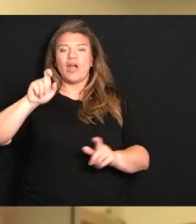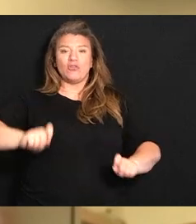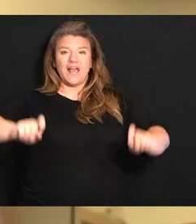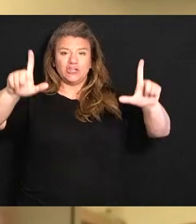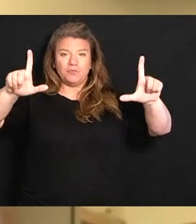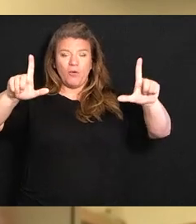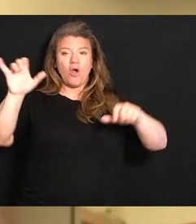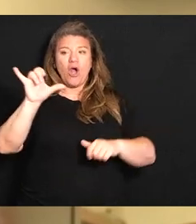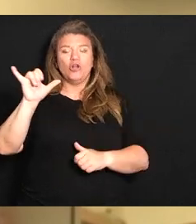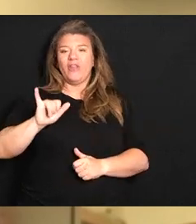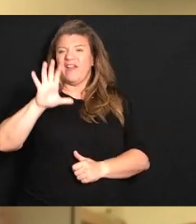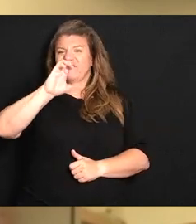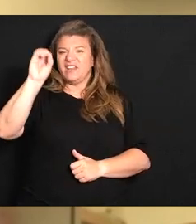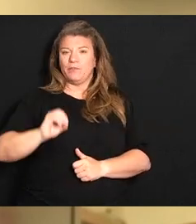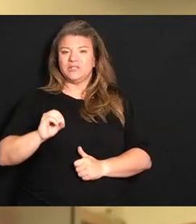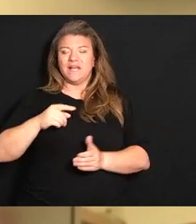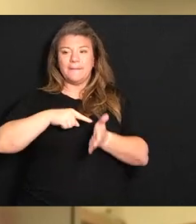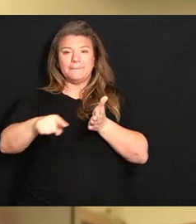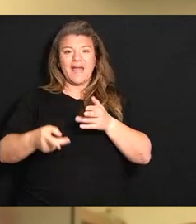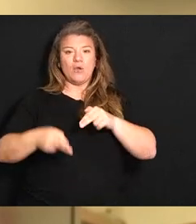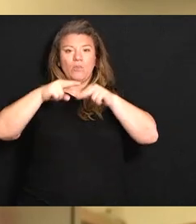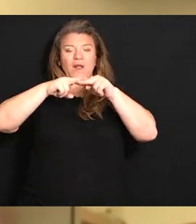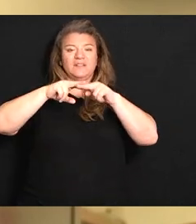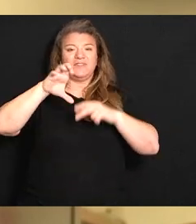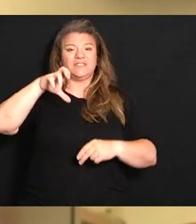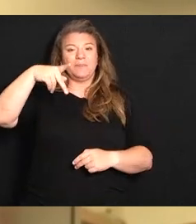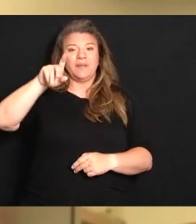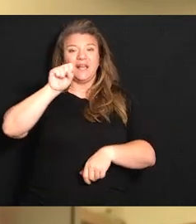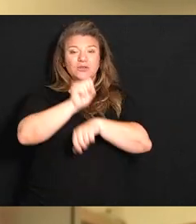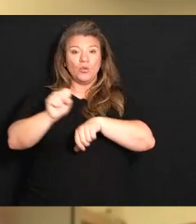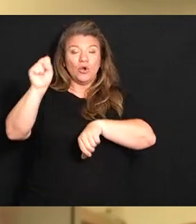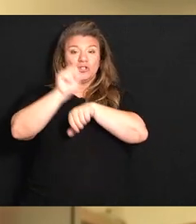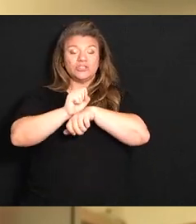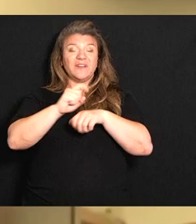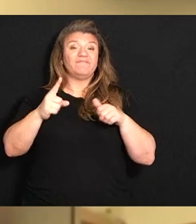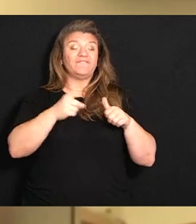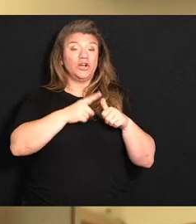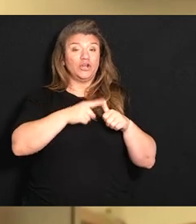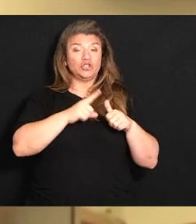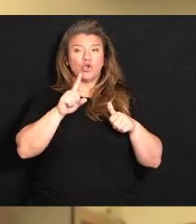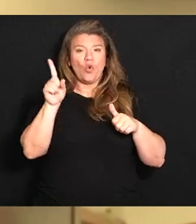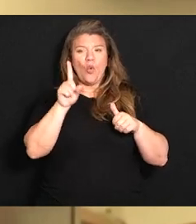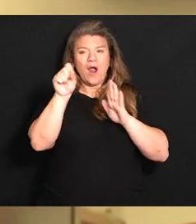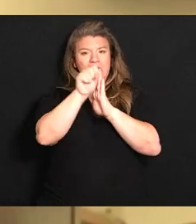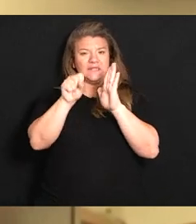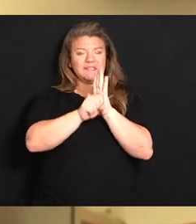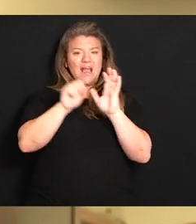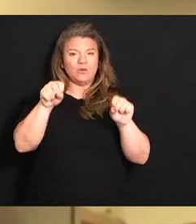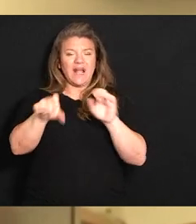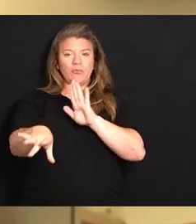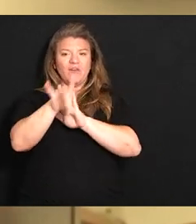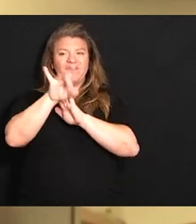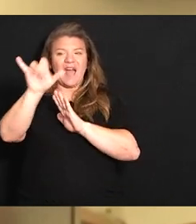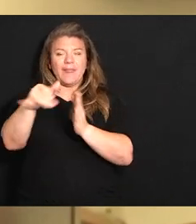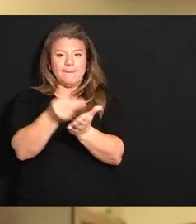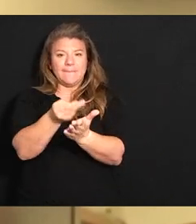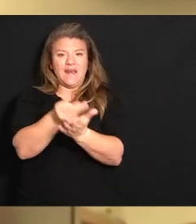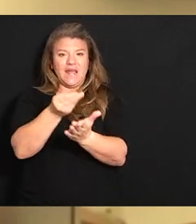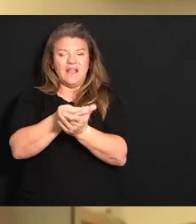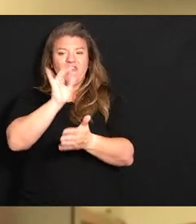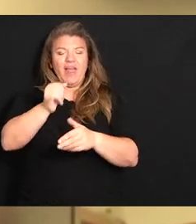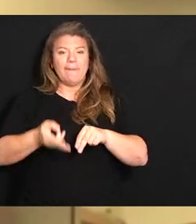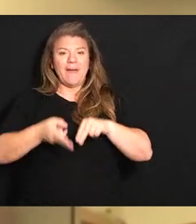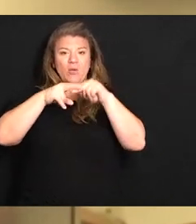with that 15% pay raise for CPS workers first governor where did the state be able to find the money for that pay